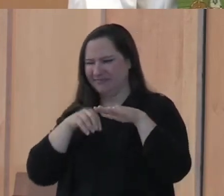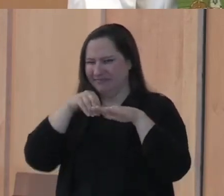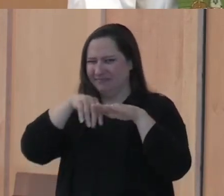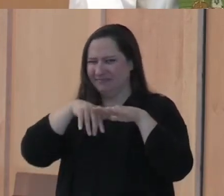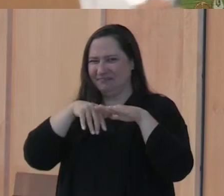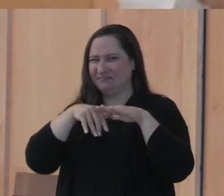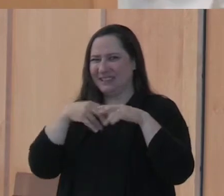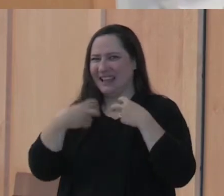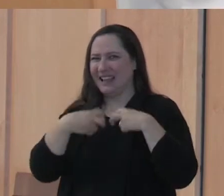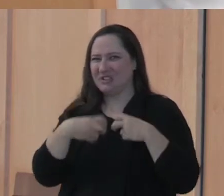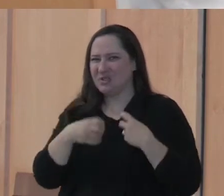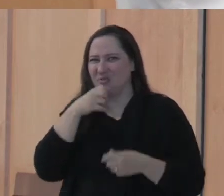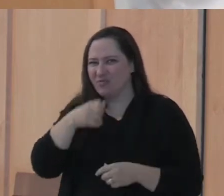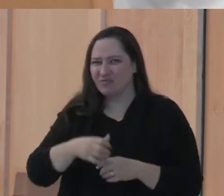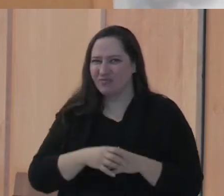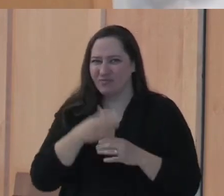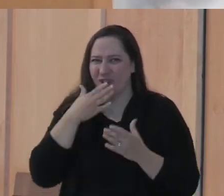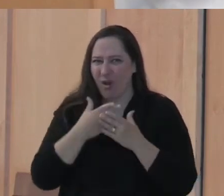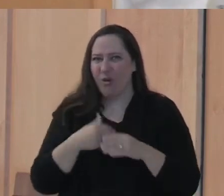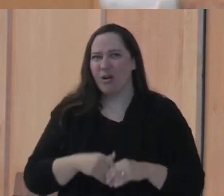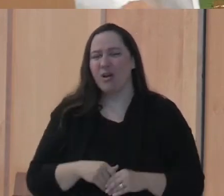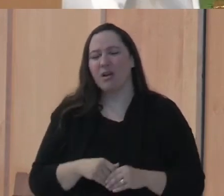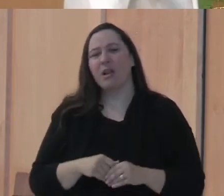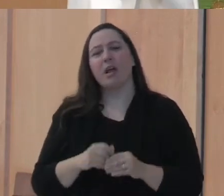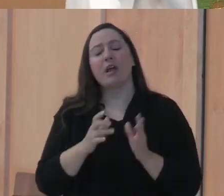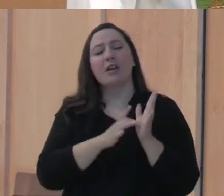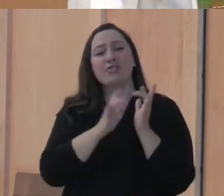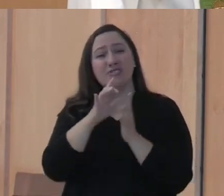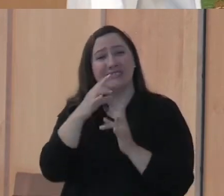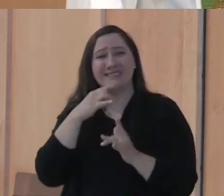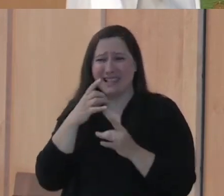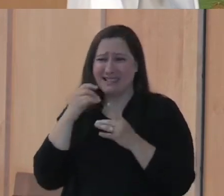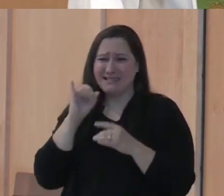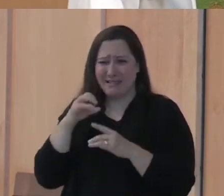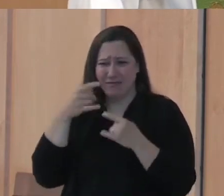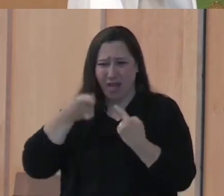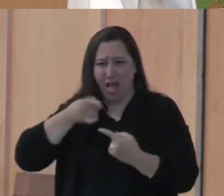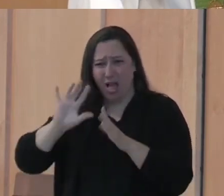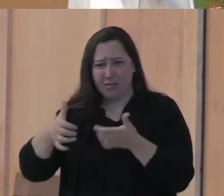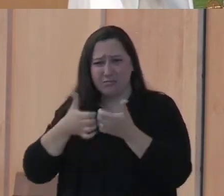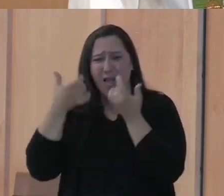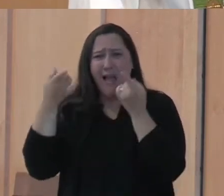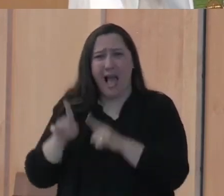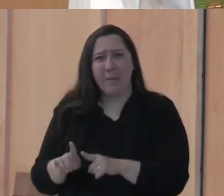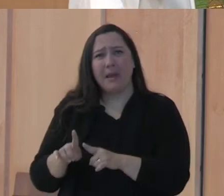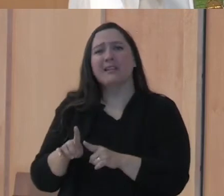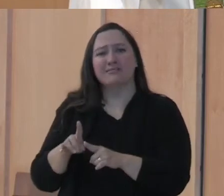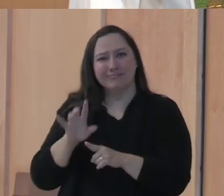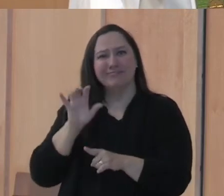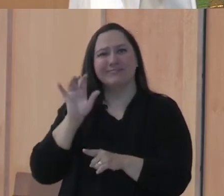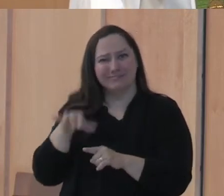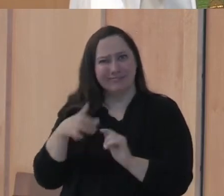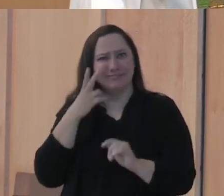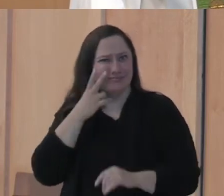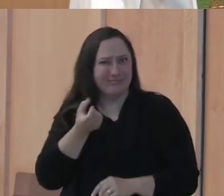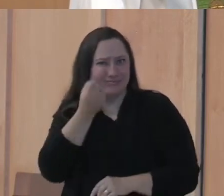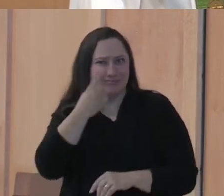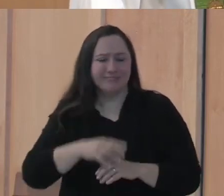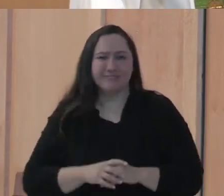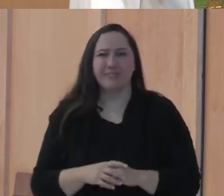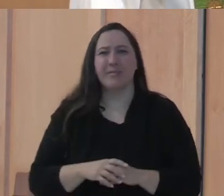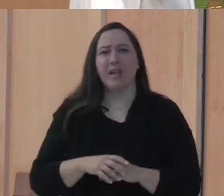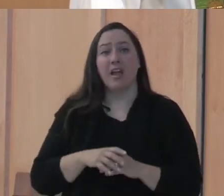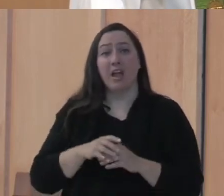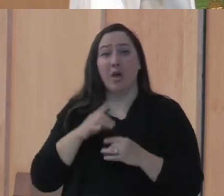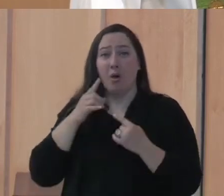roots aren't deep. Jesus says that'll get shown when there's trouble. When people go through hard times in life, that's when